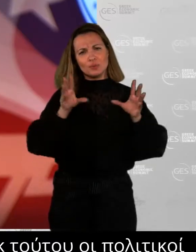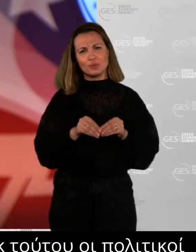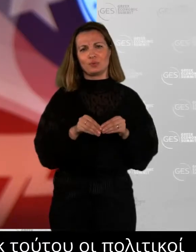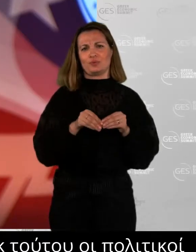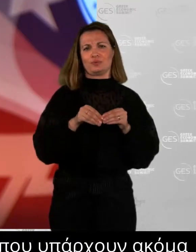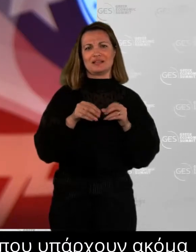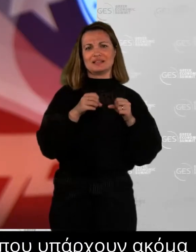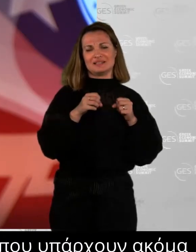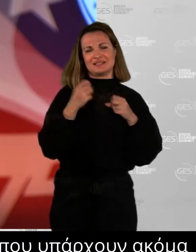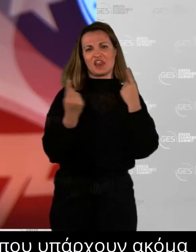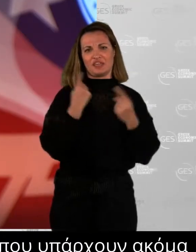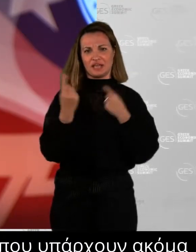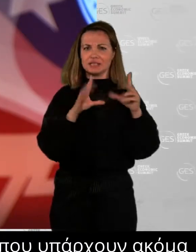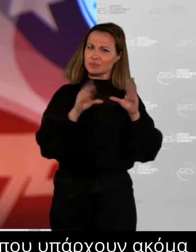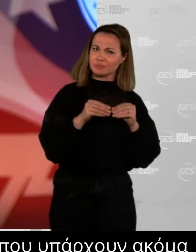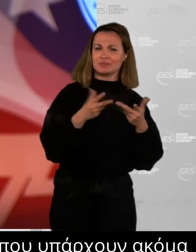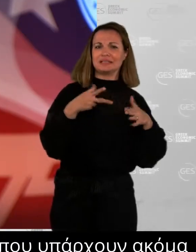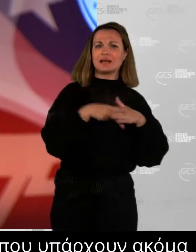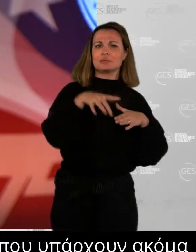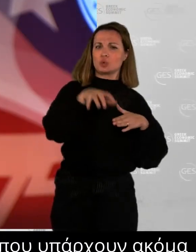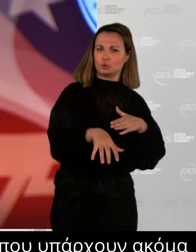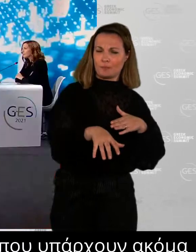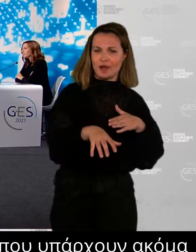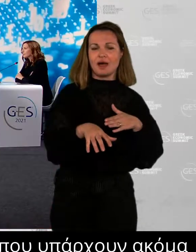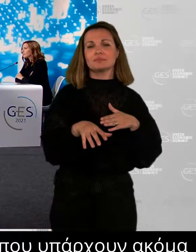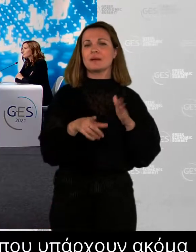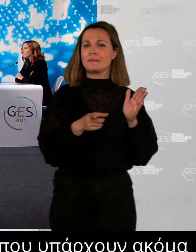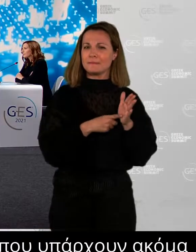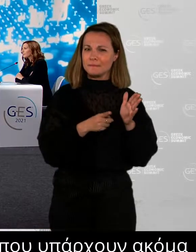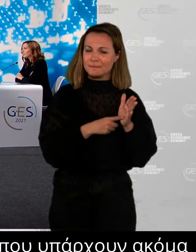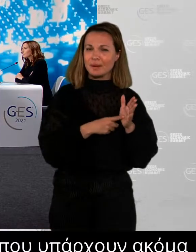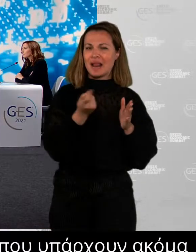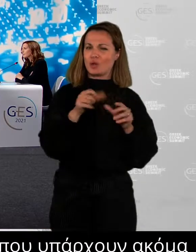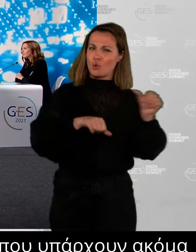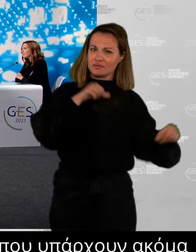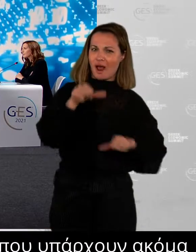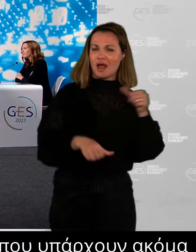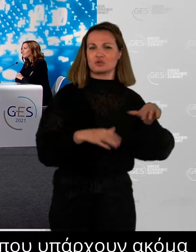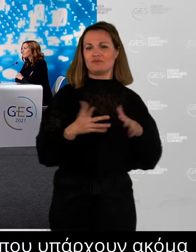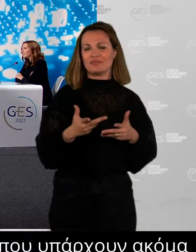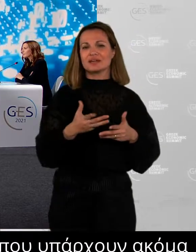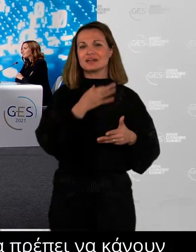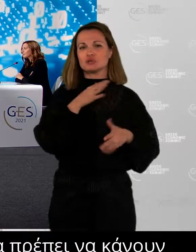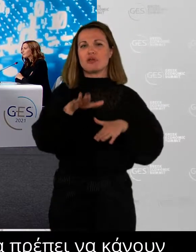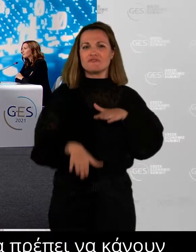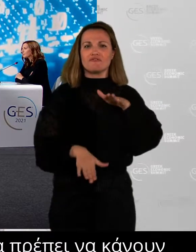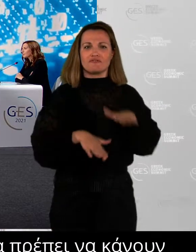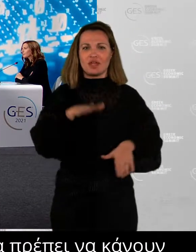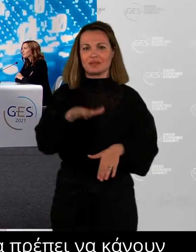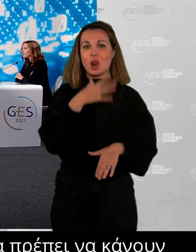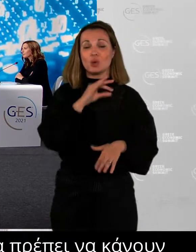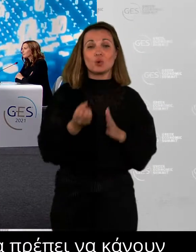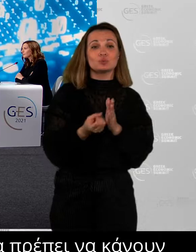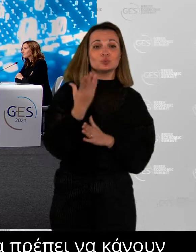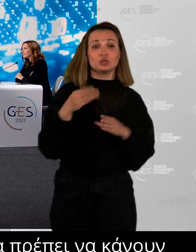support the required flexibility that all these new ways of working require in order to succeed. For example, what do